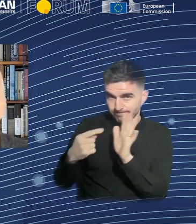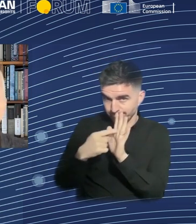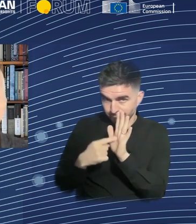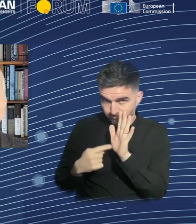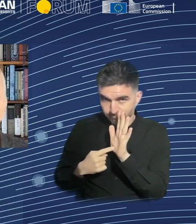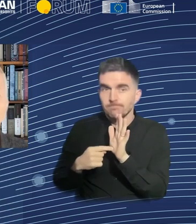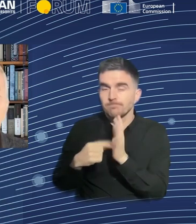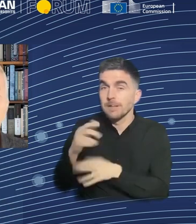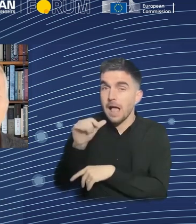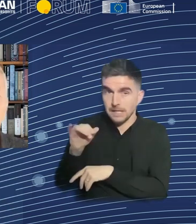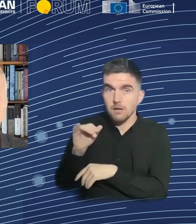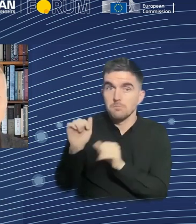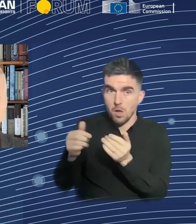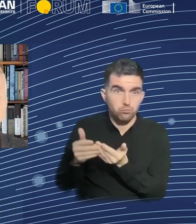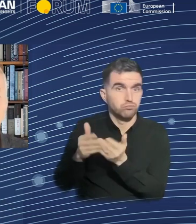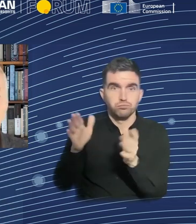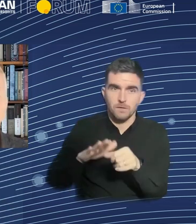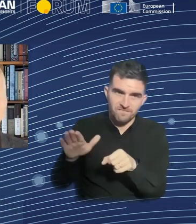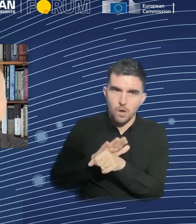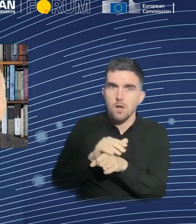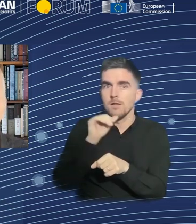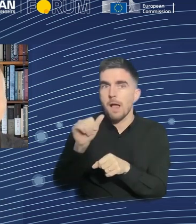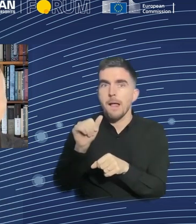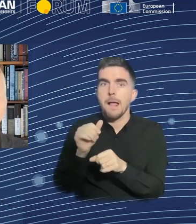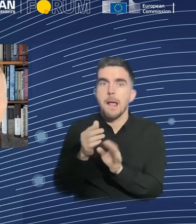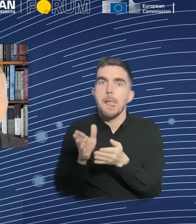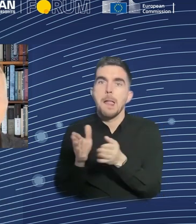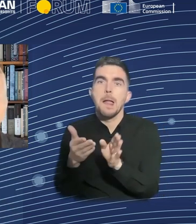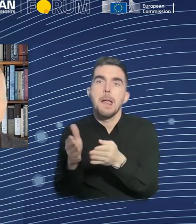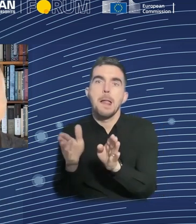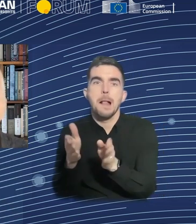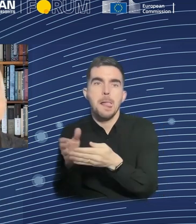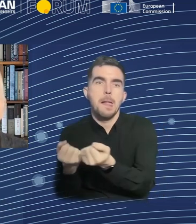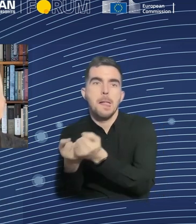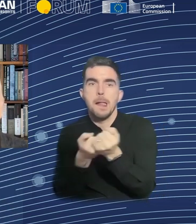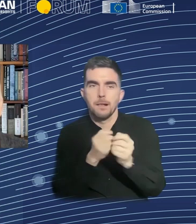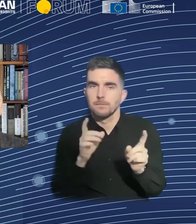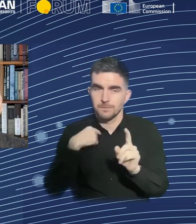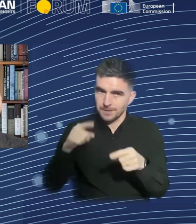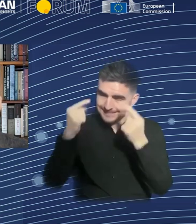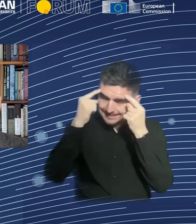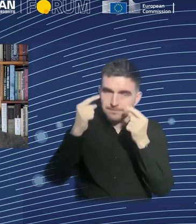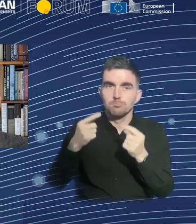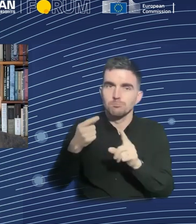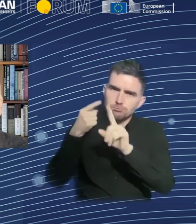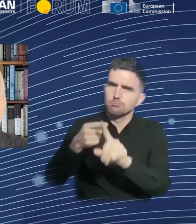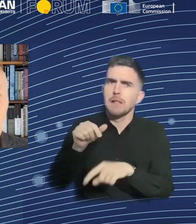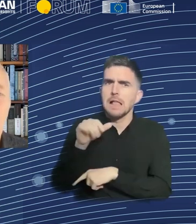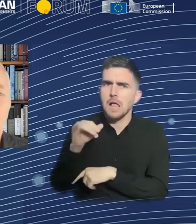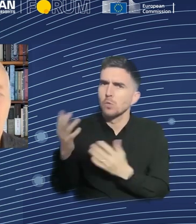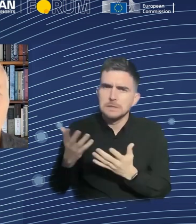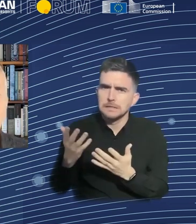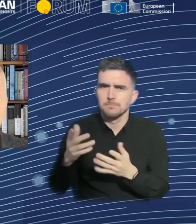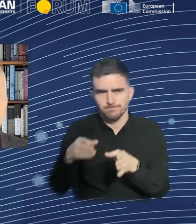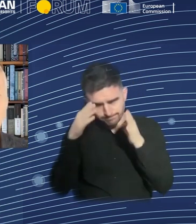need to rethink the purpose of AI. So this human centric. We need AI that's not safe just in the narrow